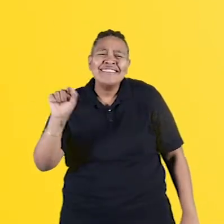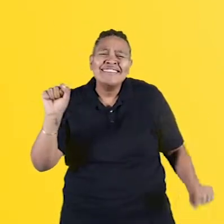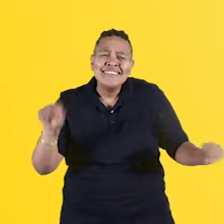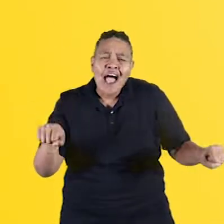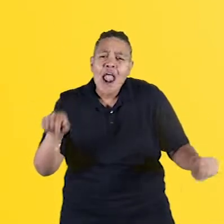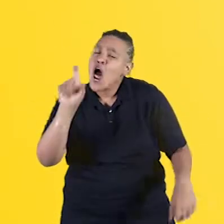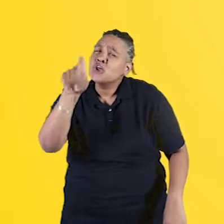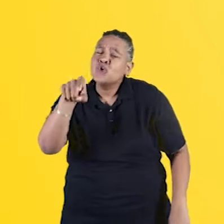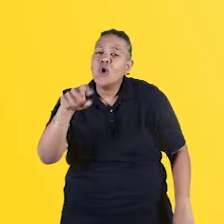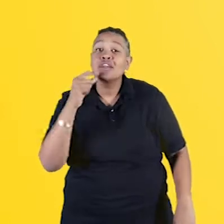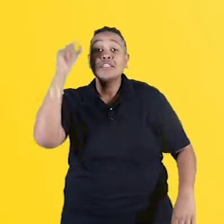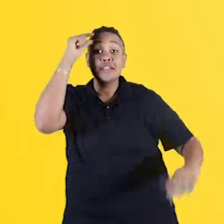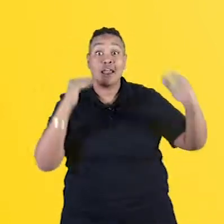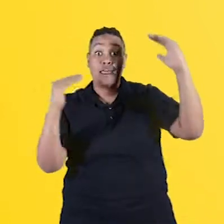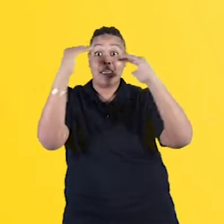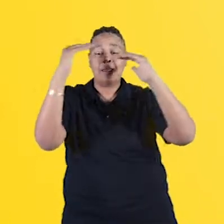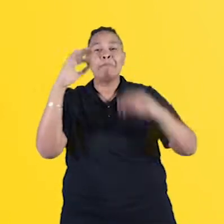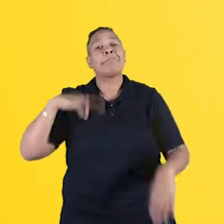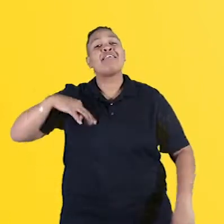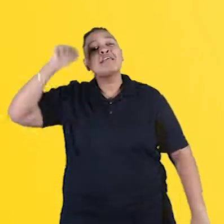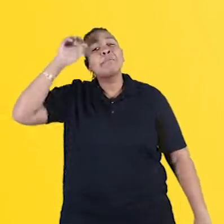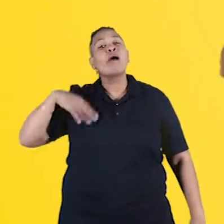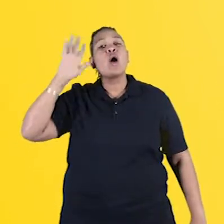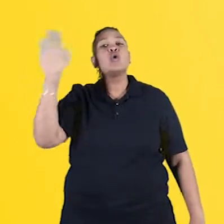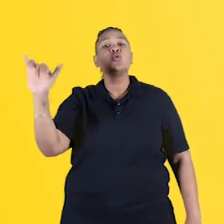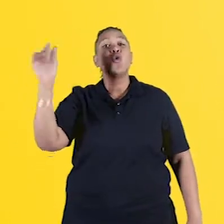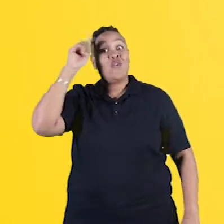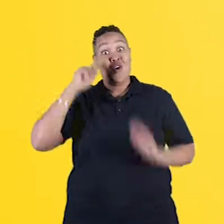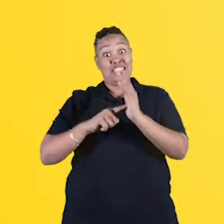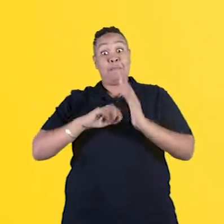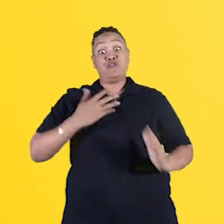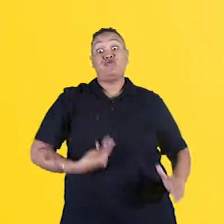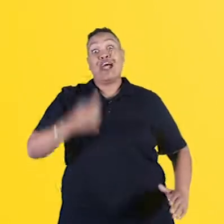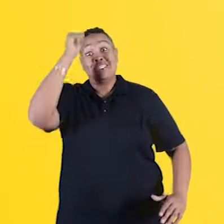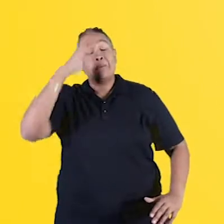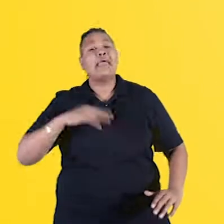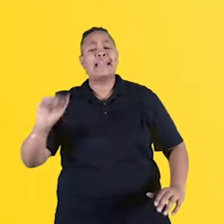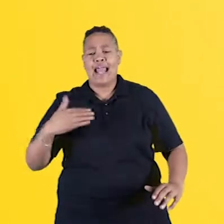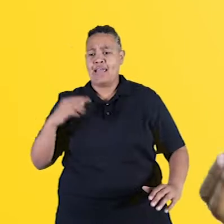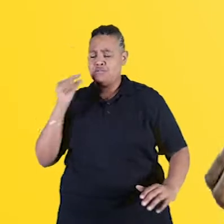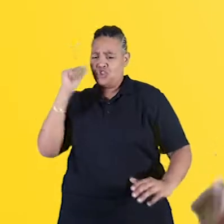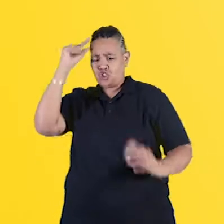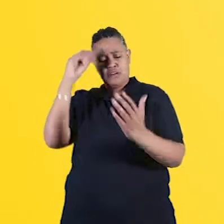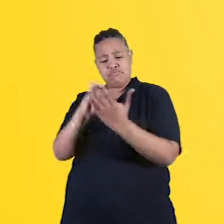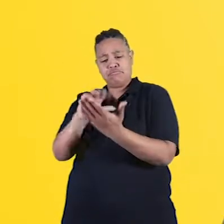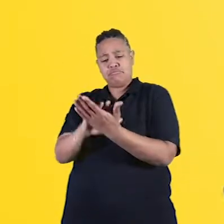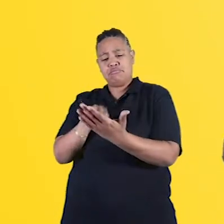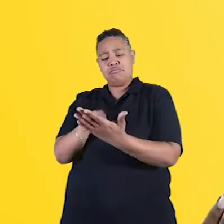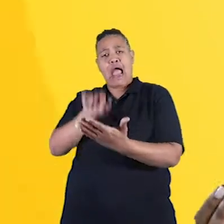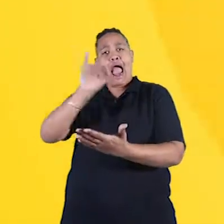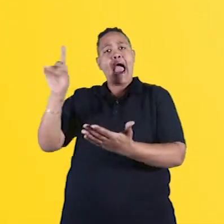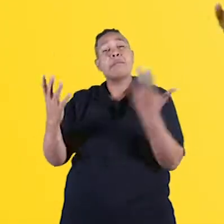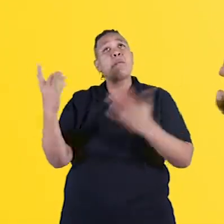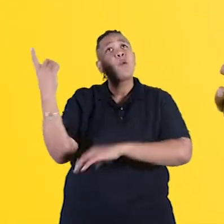feminist. And they should. Gender equality would benefit men too. Like for example, trans men could have their actual gender reflected